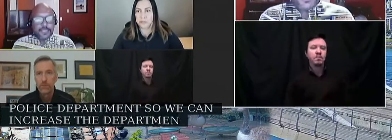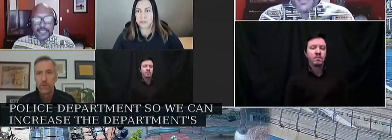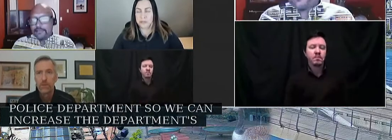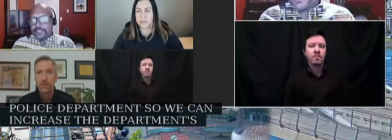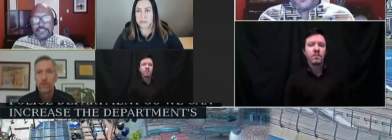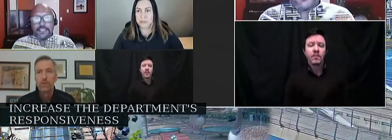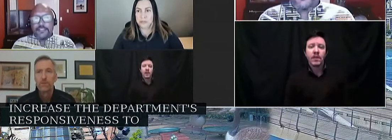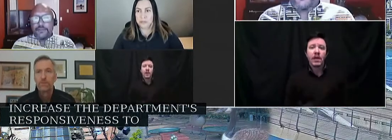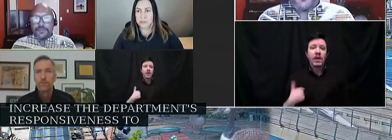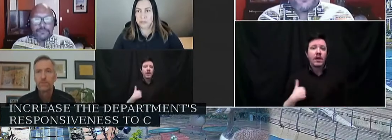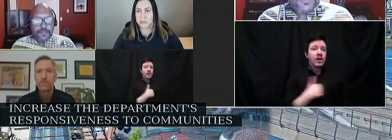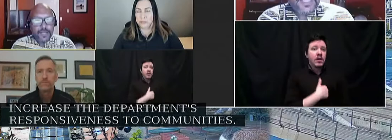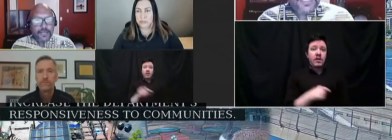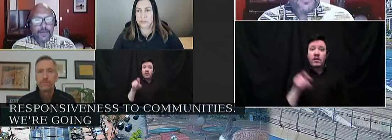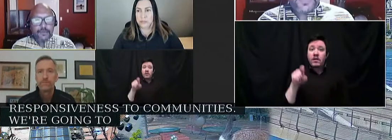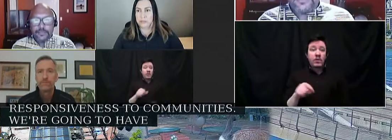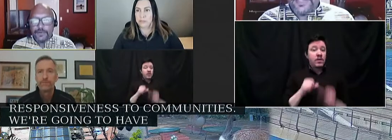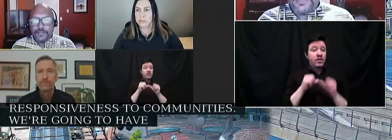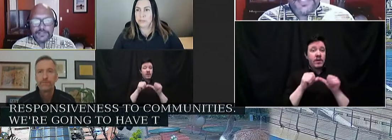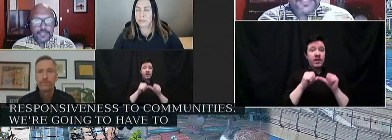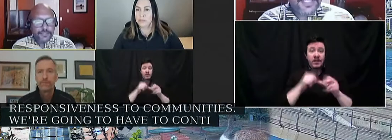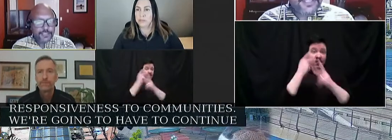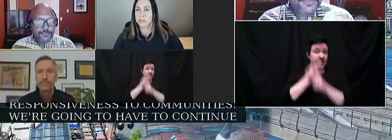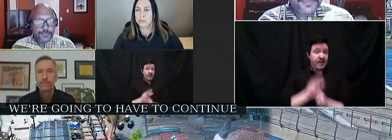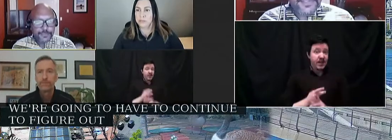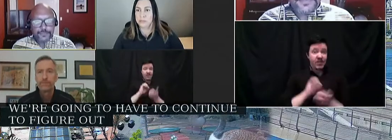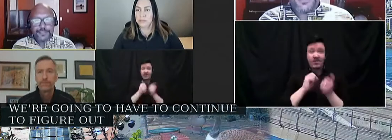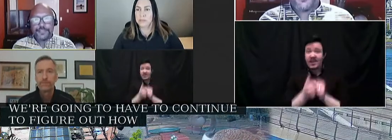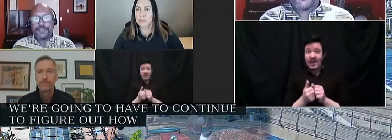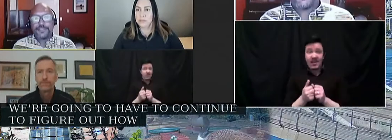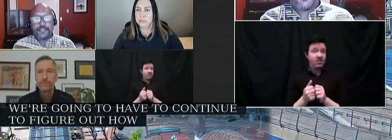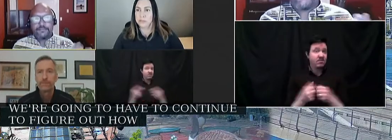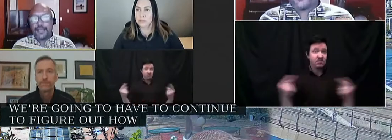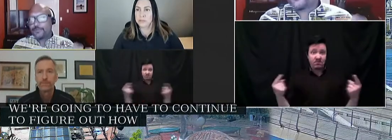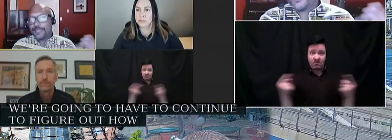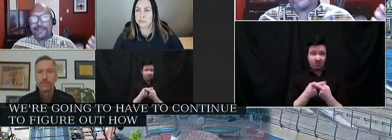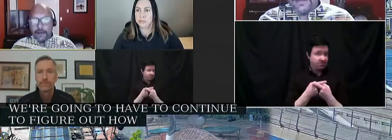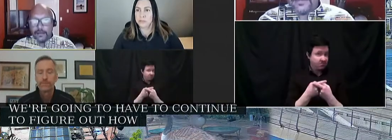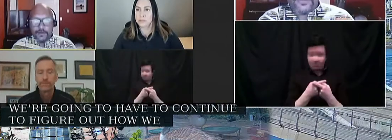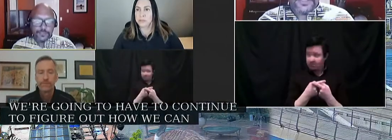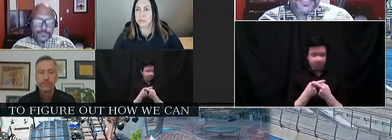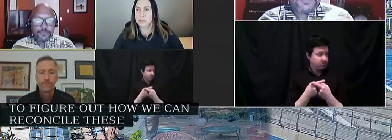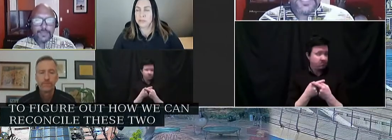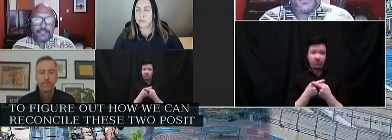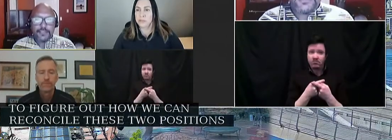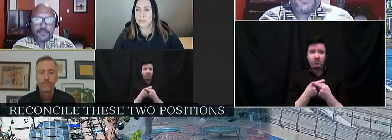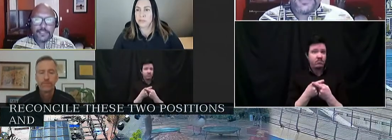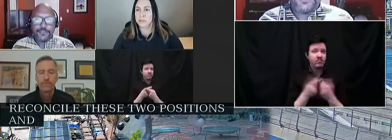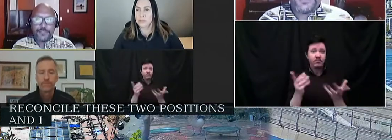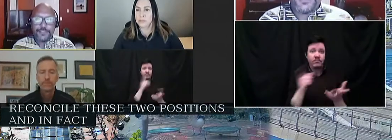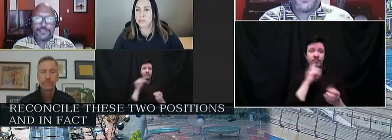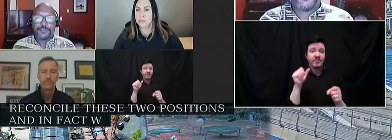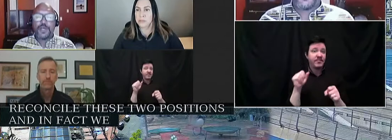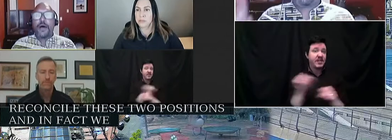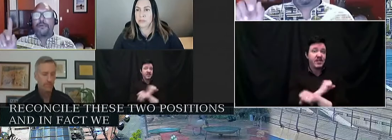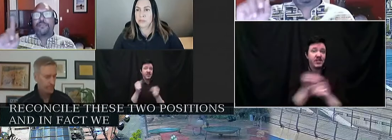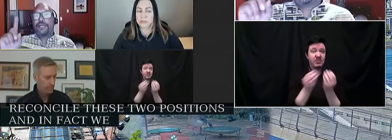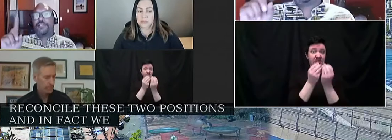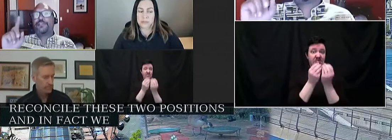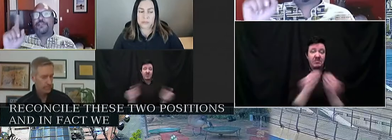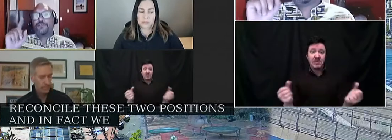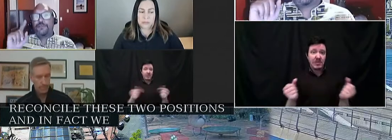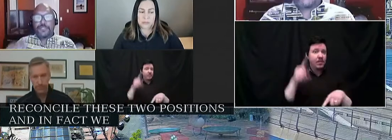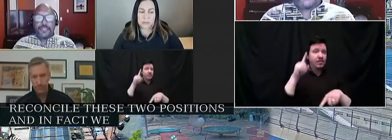We're going to have to continue to figure out how we can reconcile these two positions and in fact we cannot ultimately reconcile these two positions,